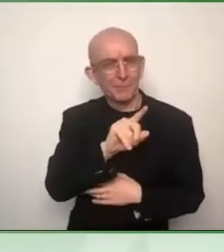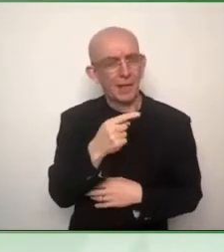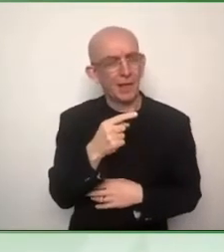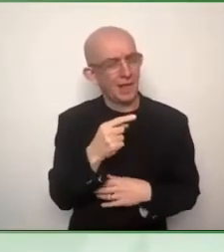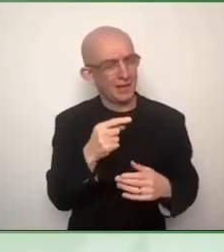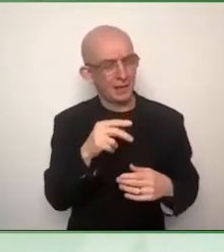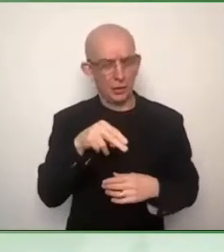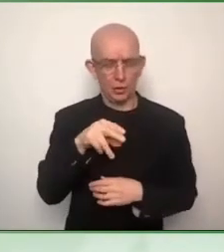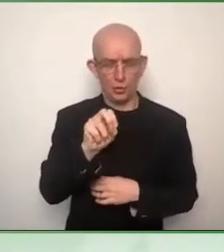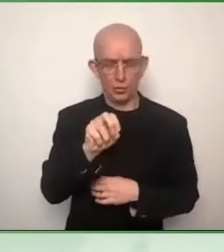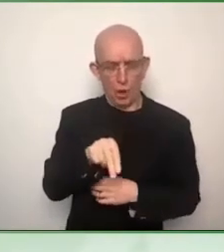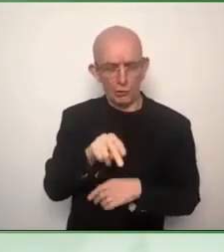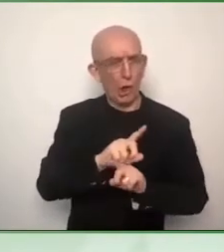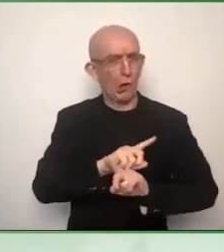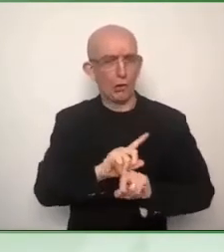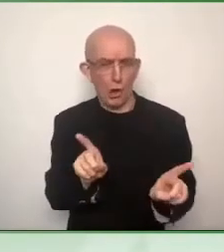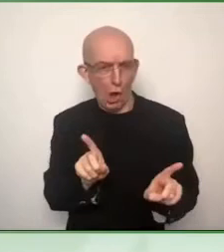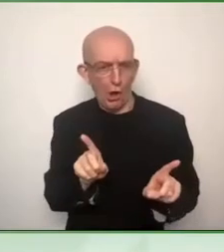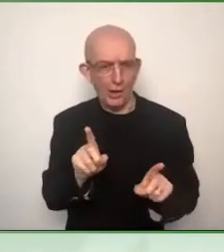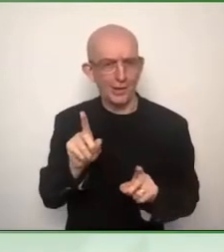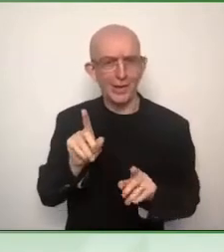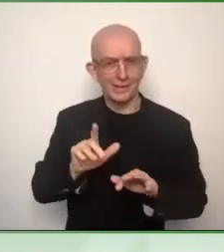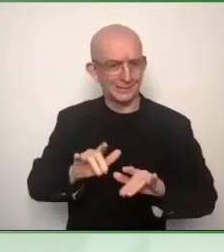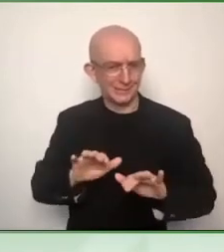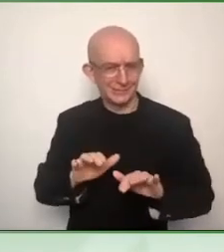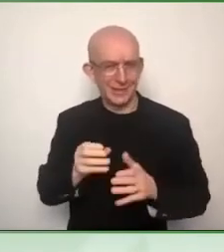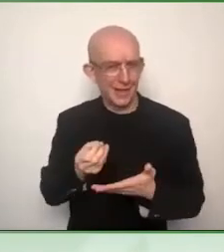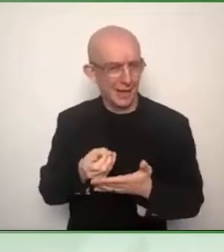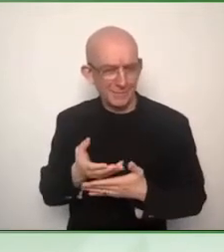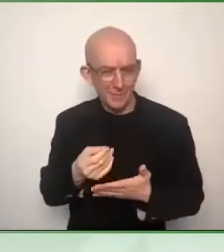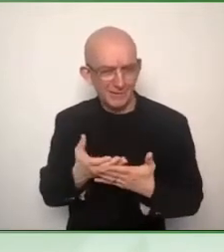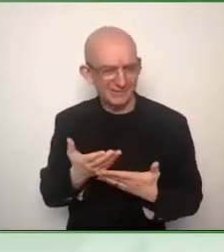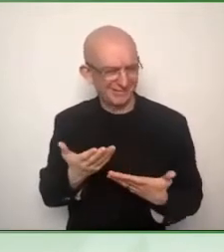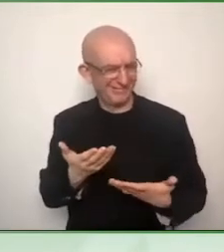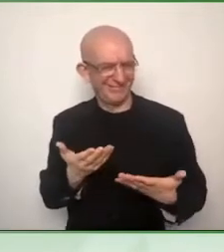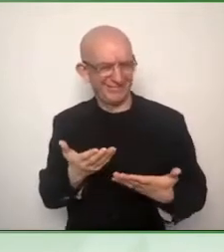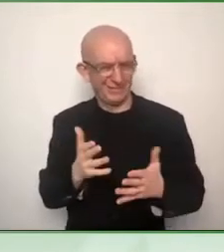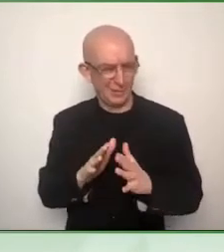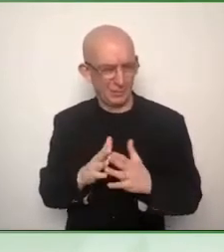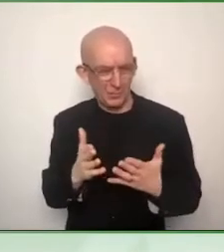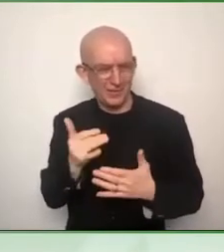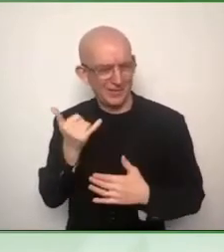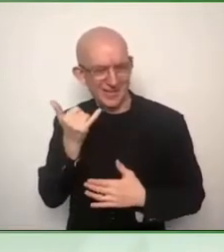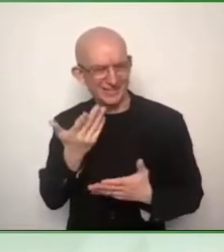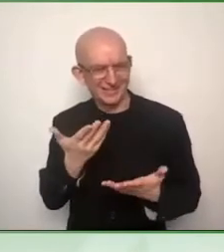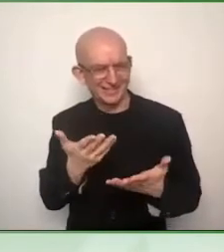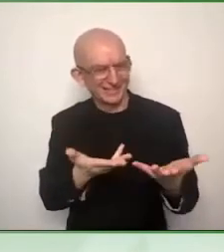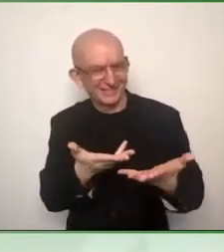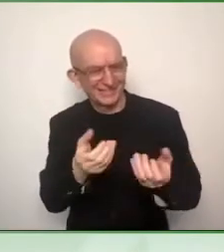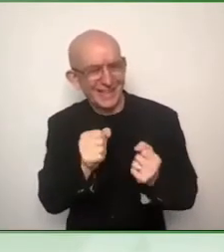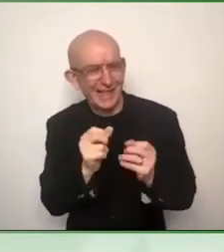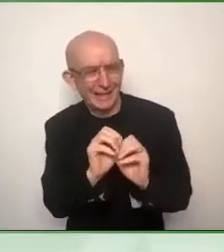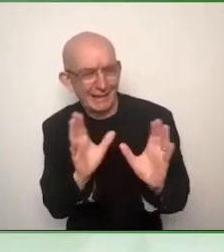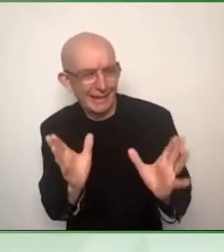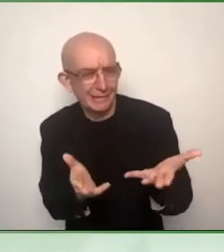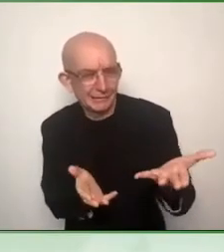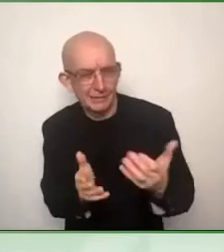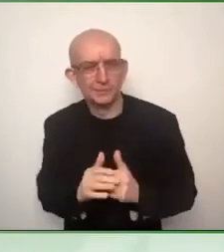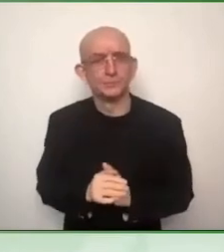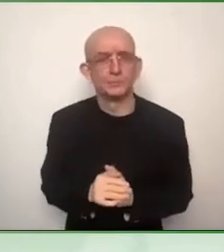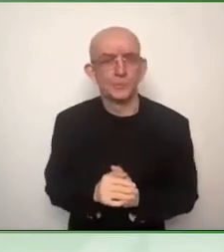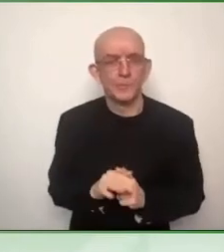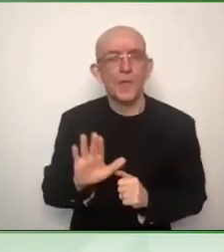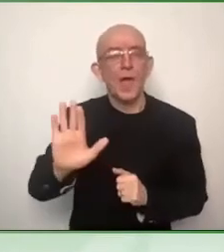on how a product needs to be installed. It's information about the two things, the functioning